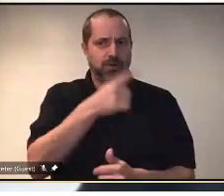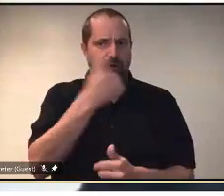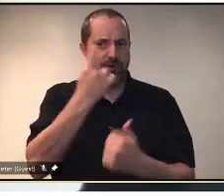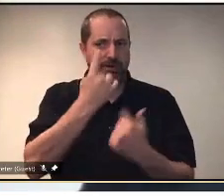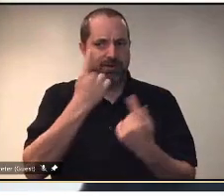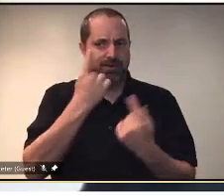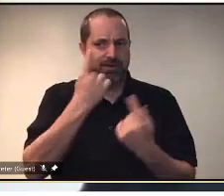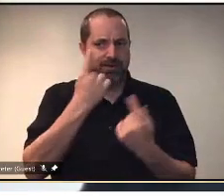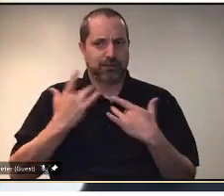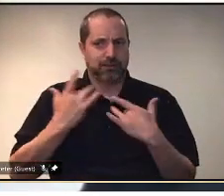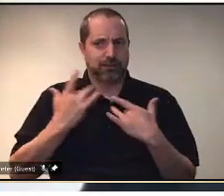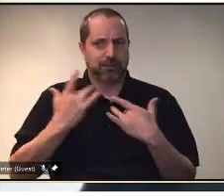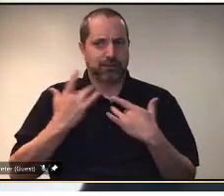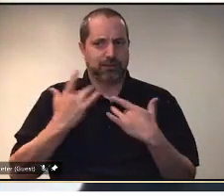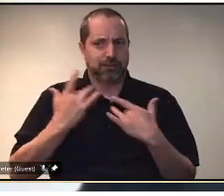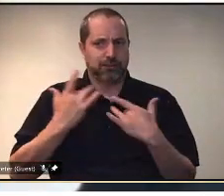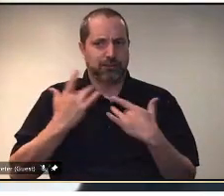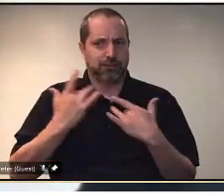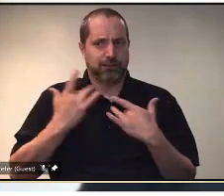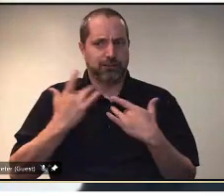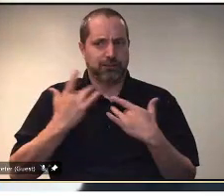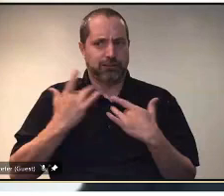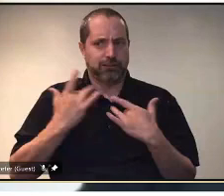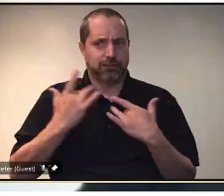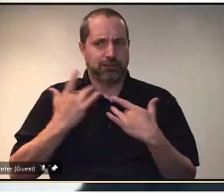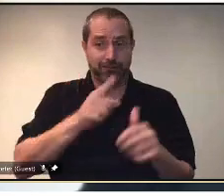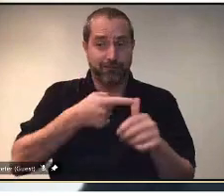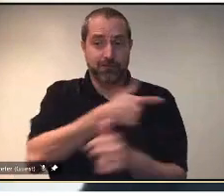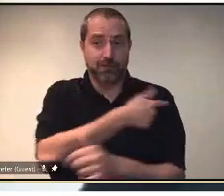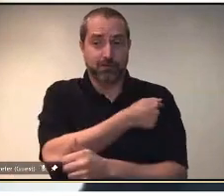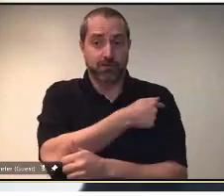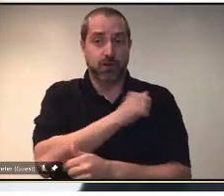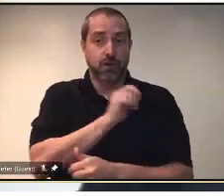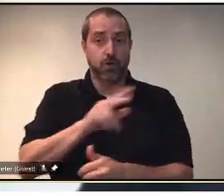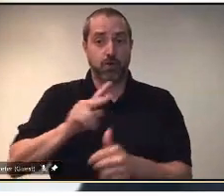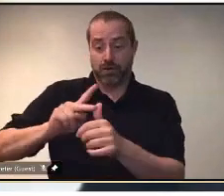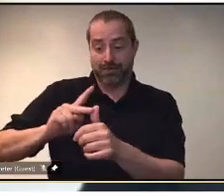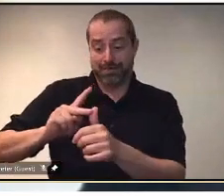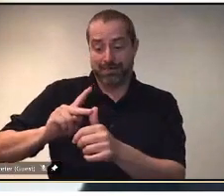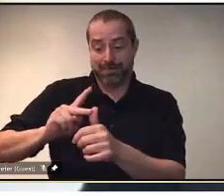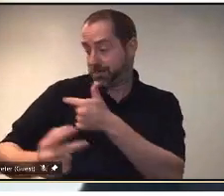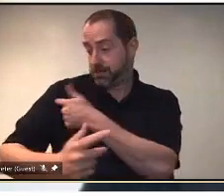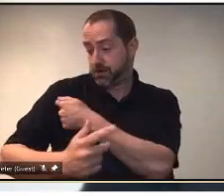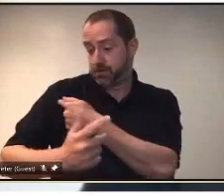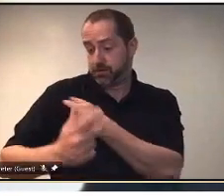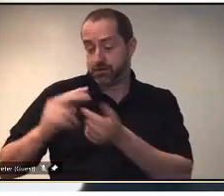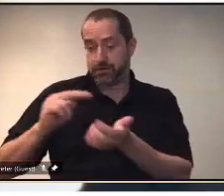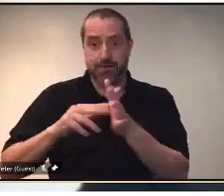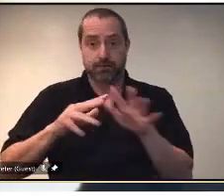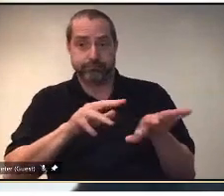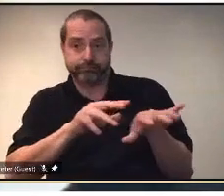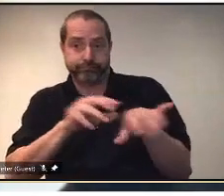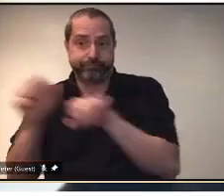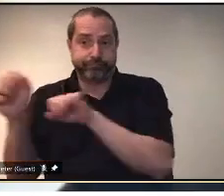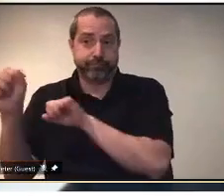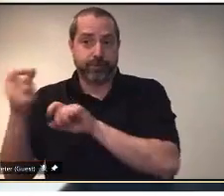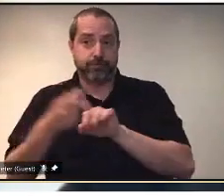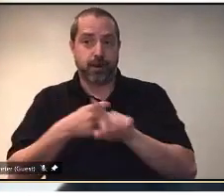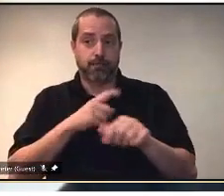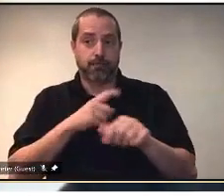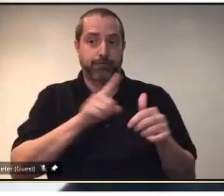first doses anymore or that second doses are maybe taking the opportunity away from people to get those first doses.